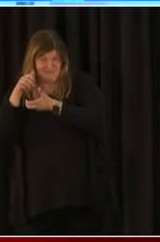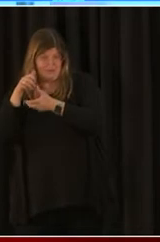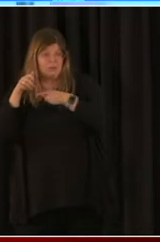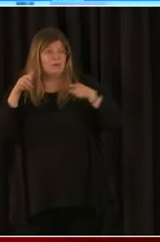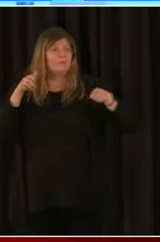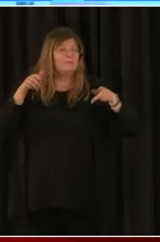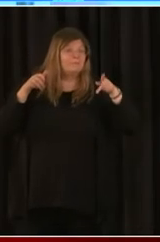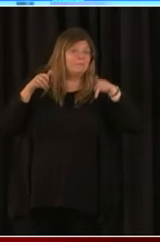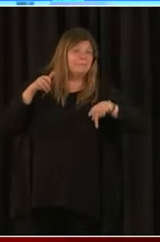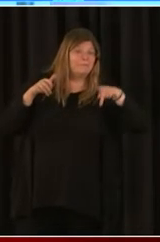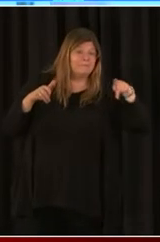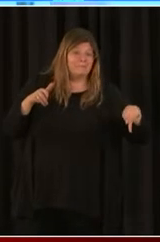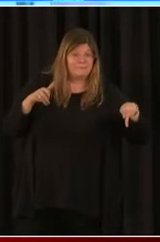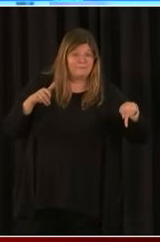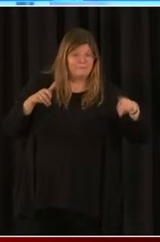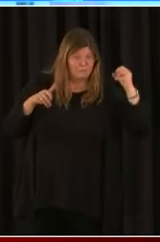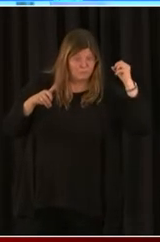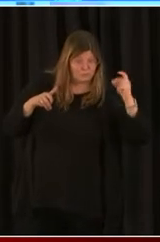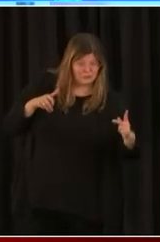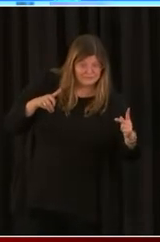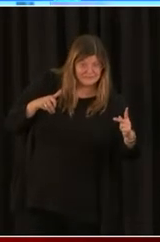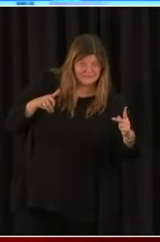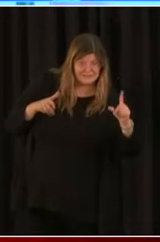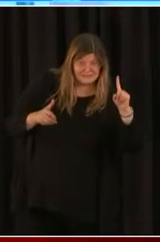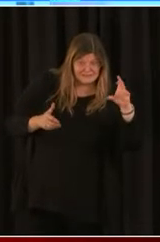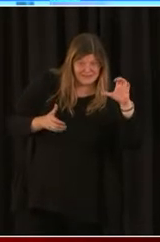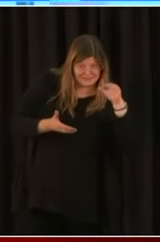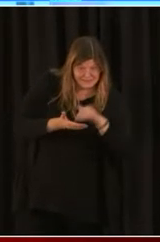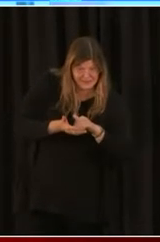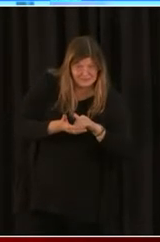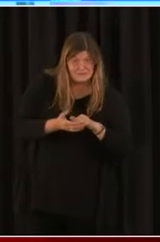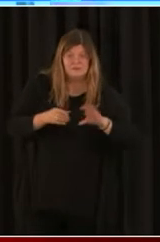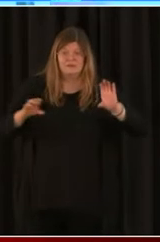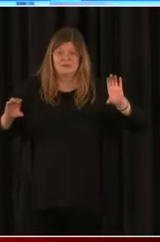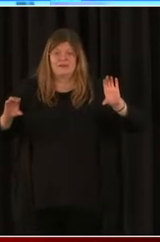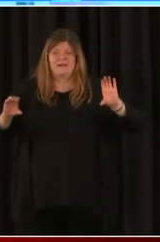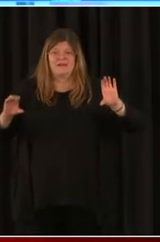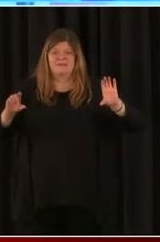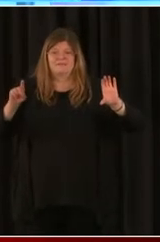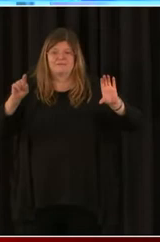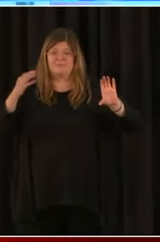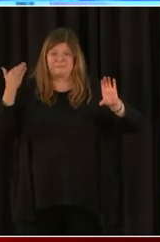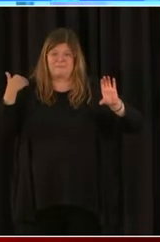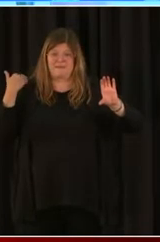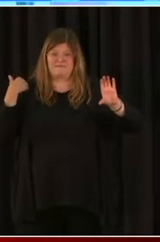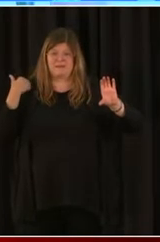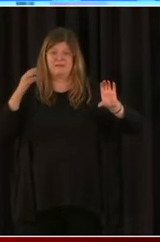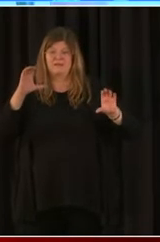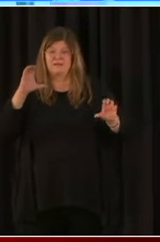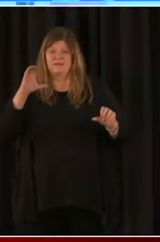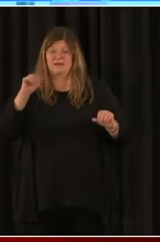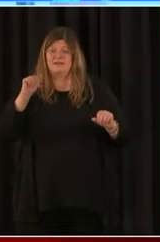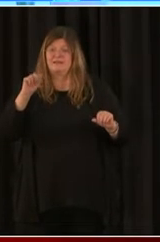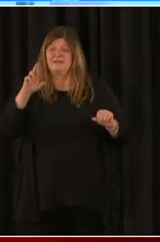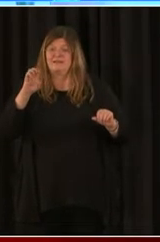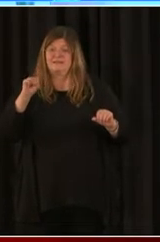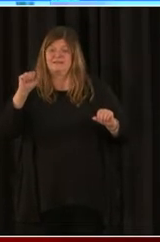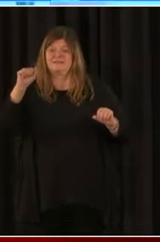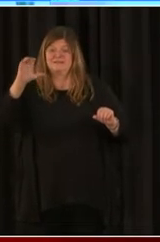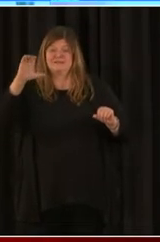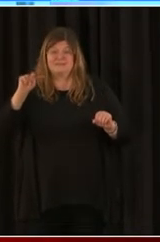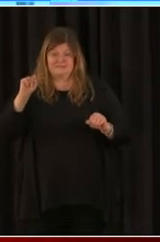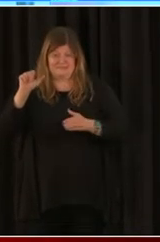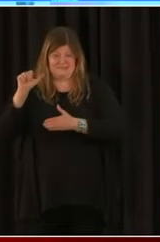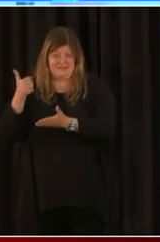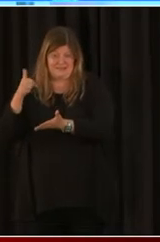PPP loan under the former CARES Act, the $10,000 under the